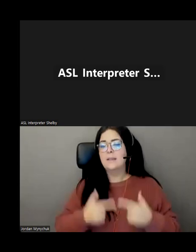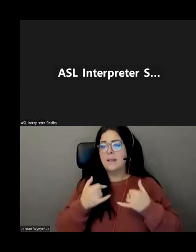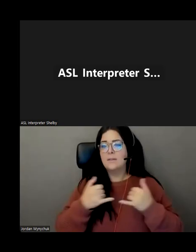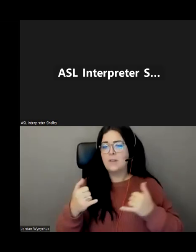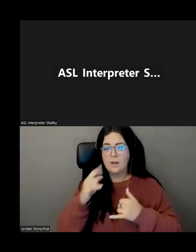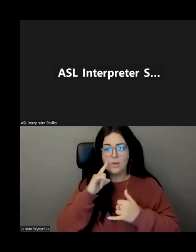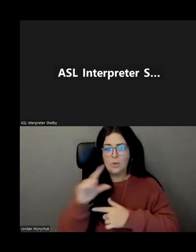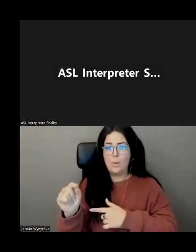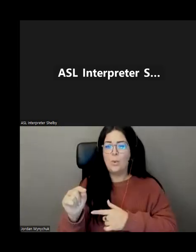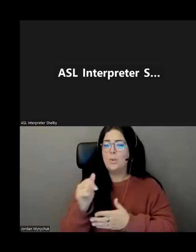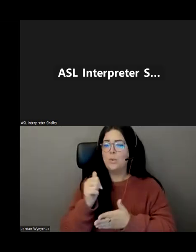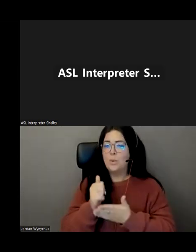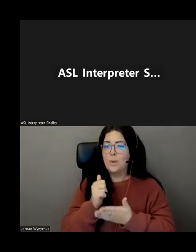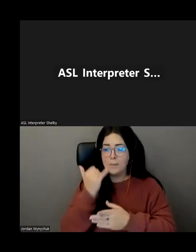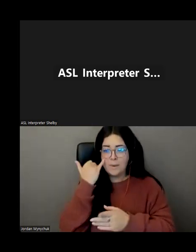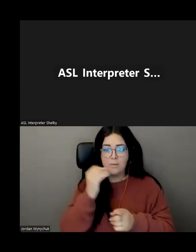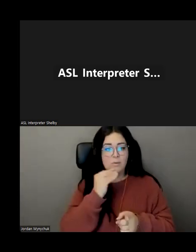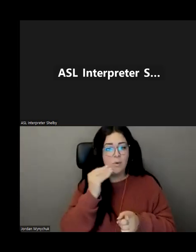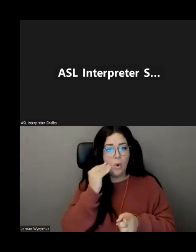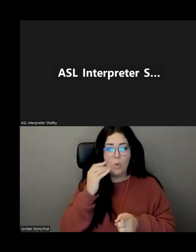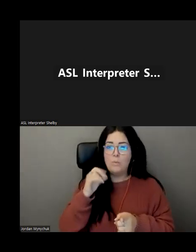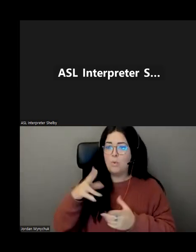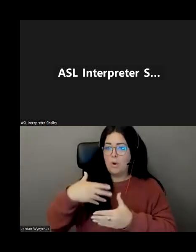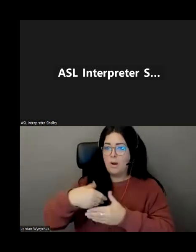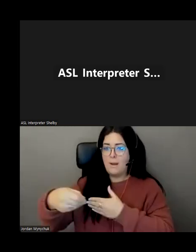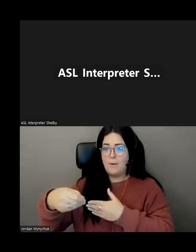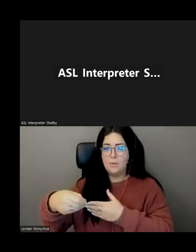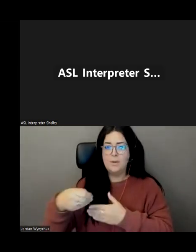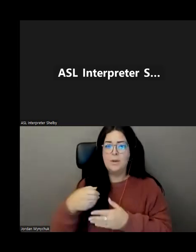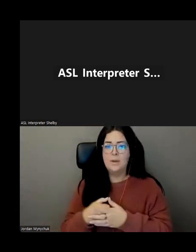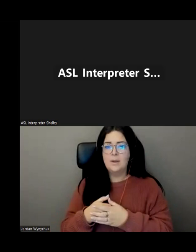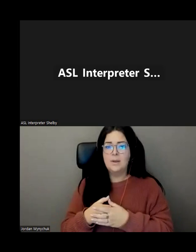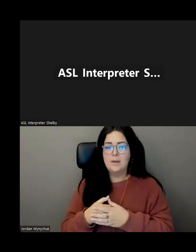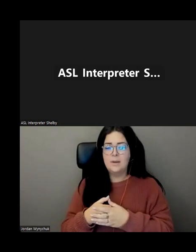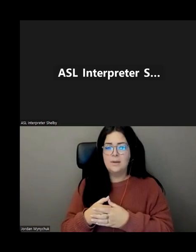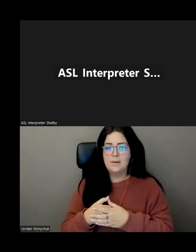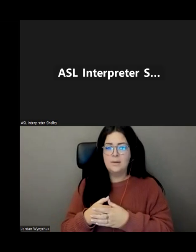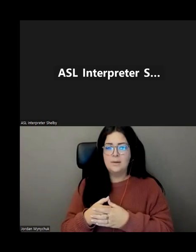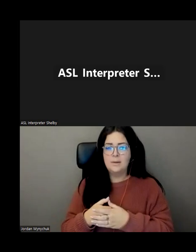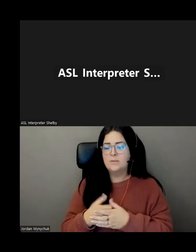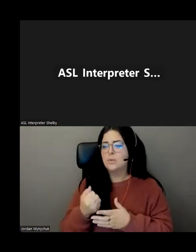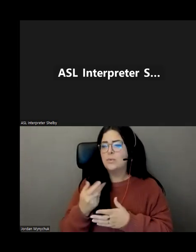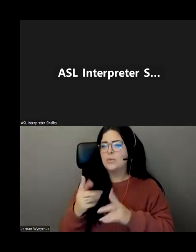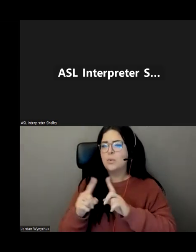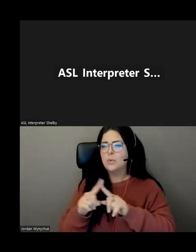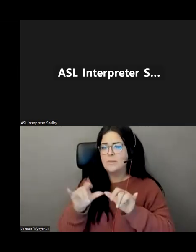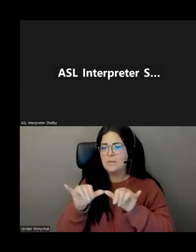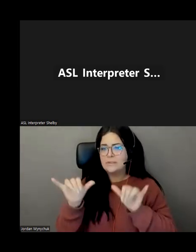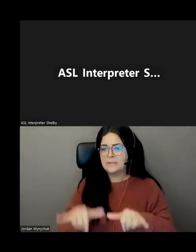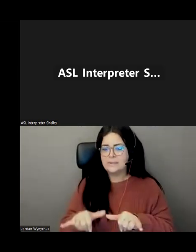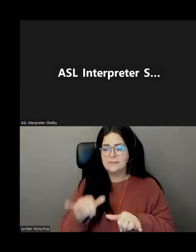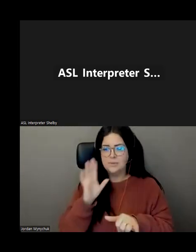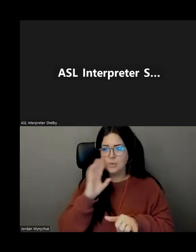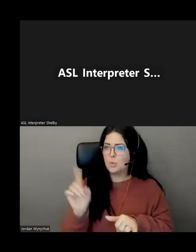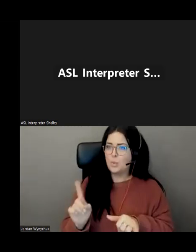while at home and away outside the home it uses several distance different uh systems to find you like